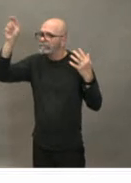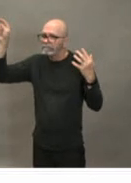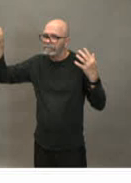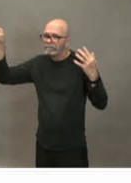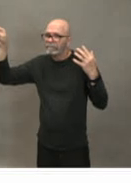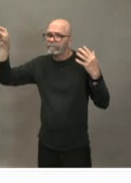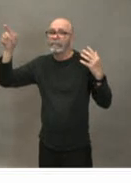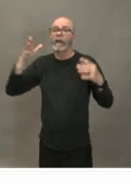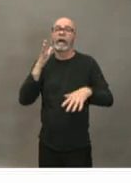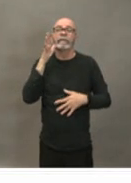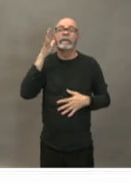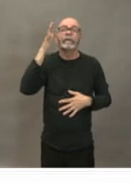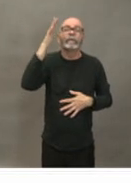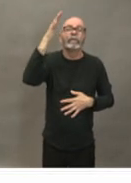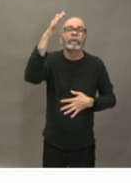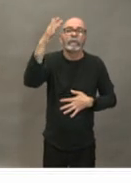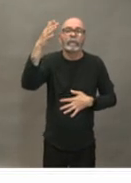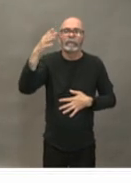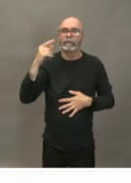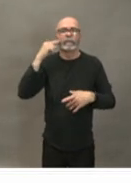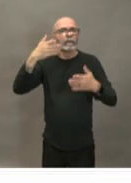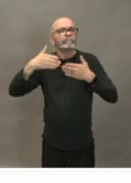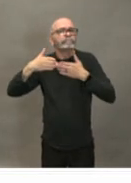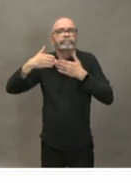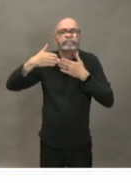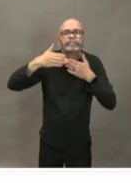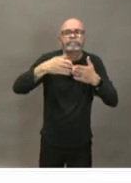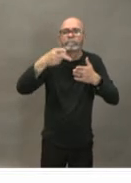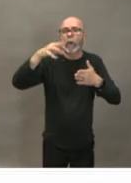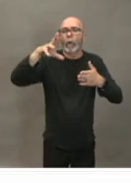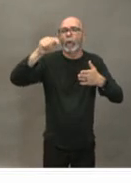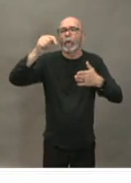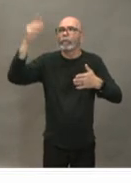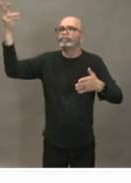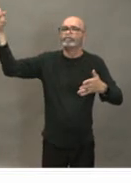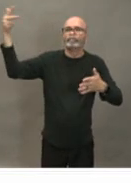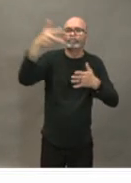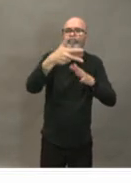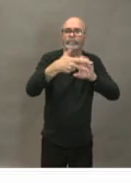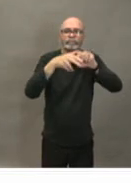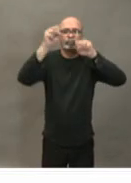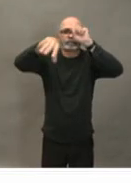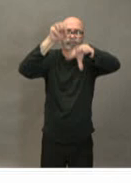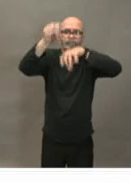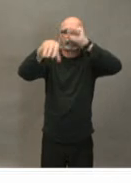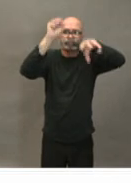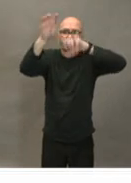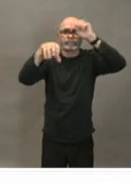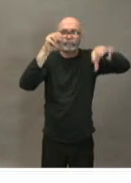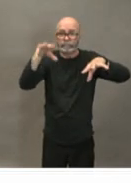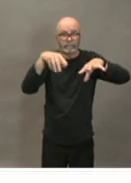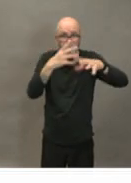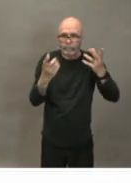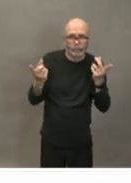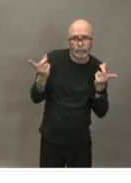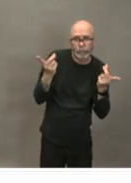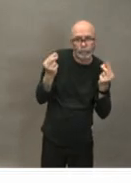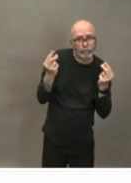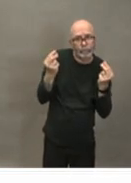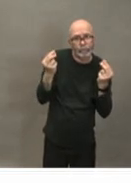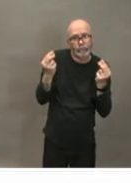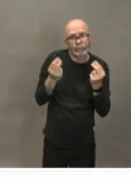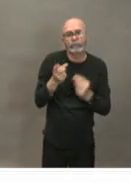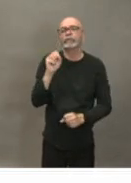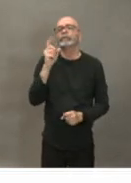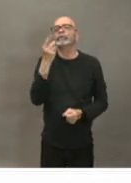so i've had an initial conversation thanks for the question with our colleagues at uh the regional office of the public health agency of canada